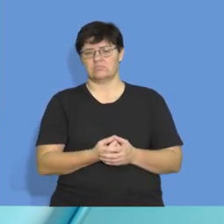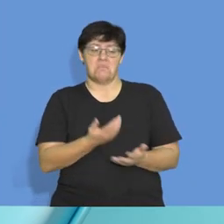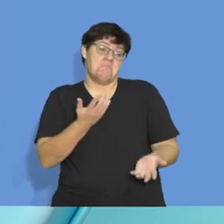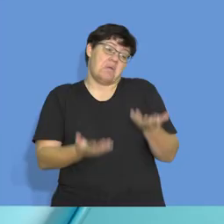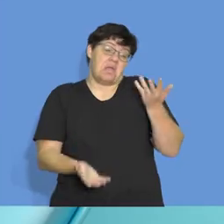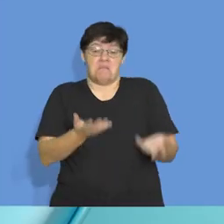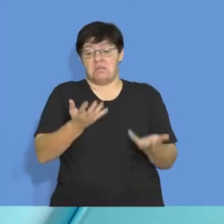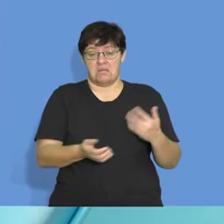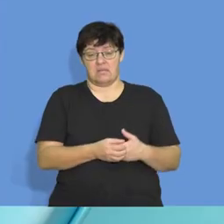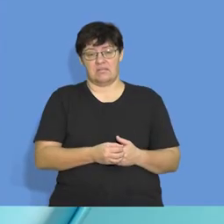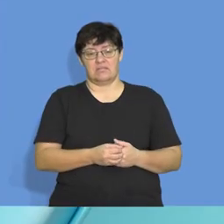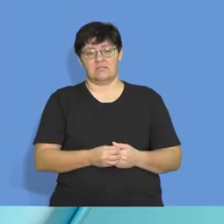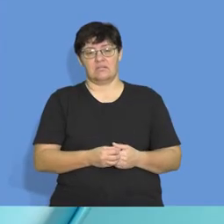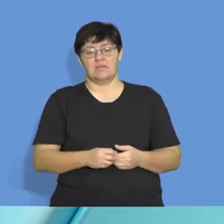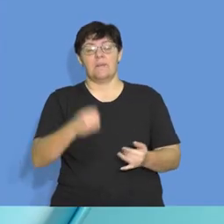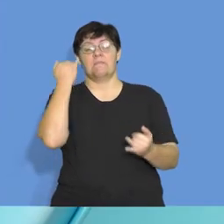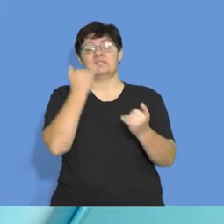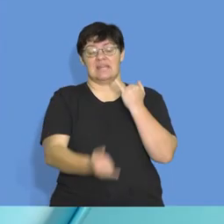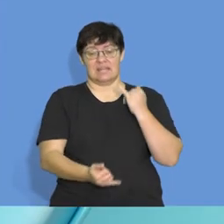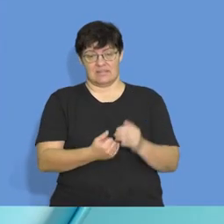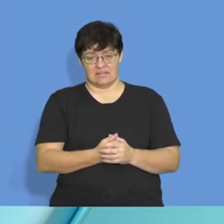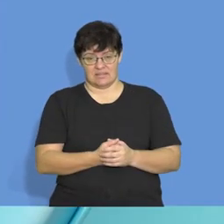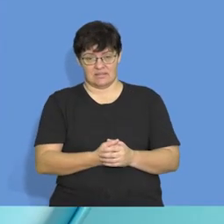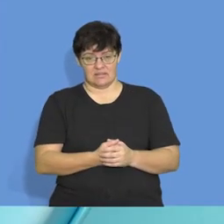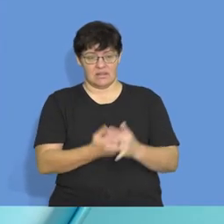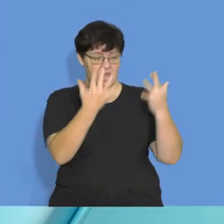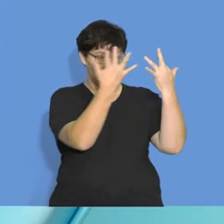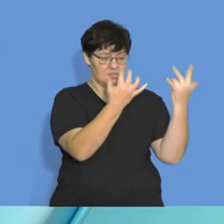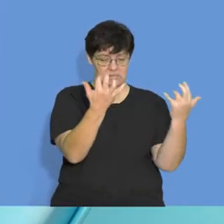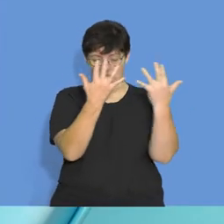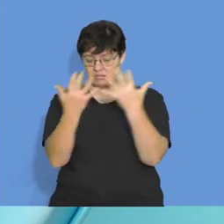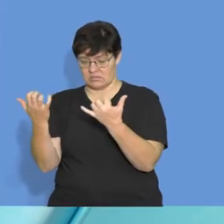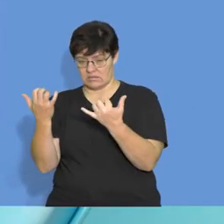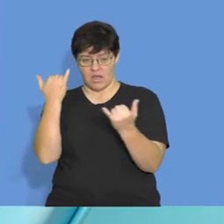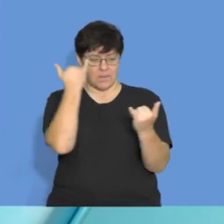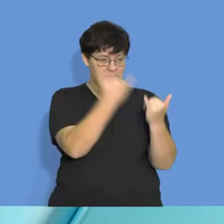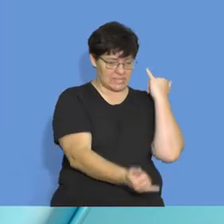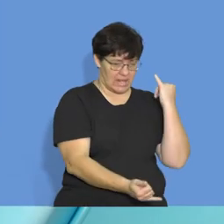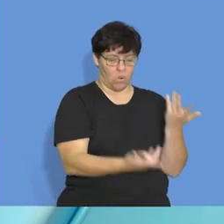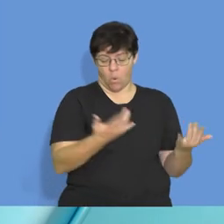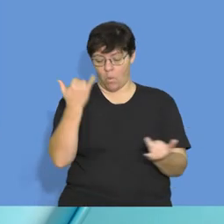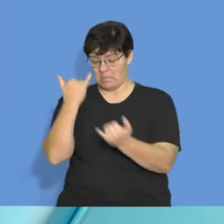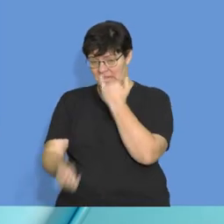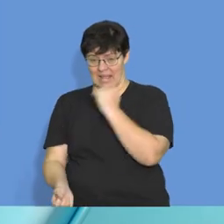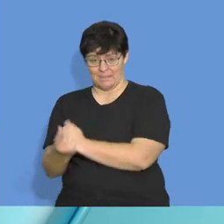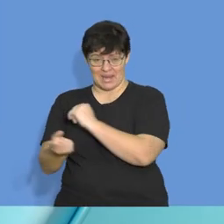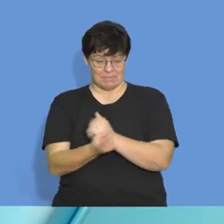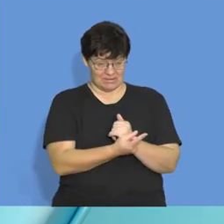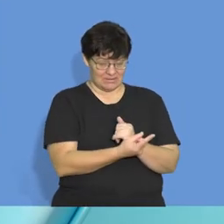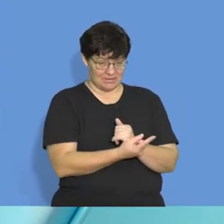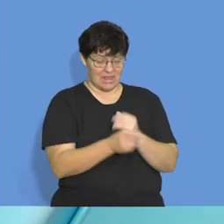make an error in your calculation, calculation, right? Remember, as examiners,